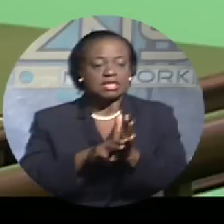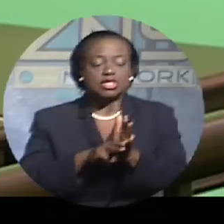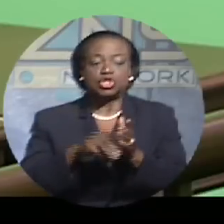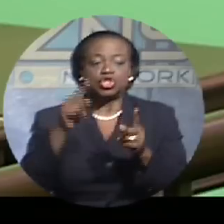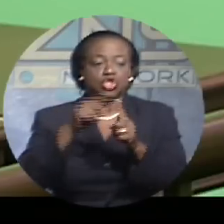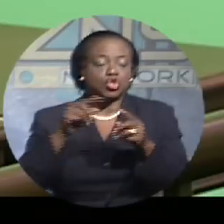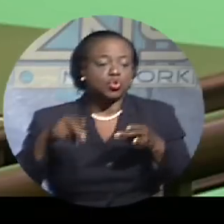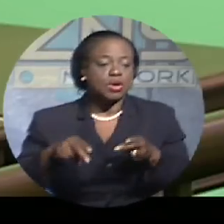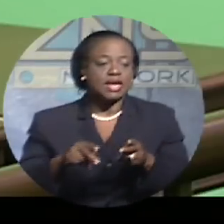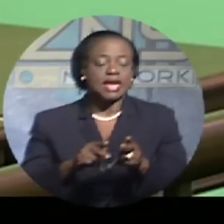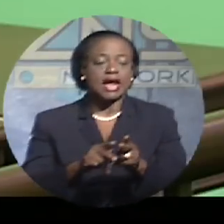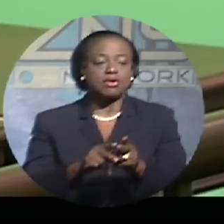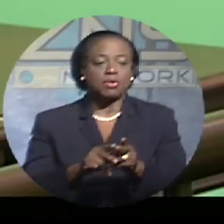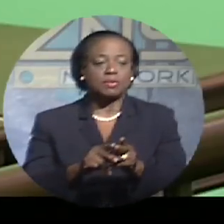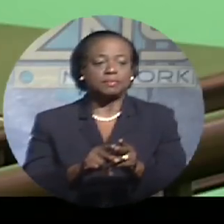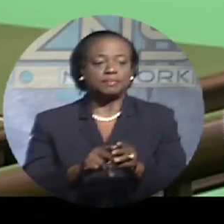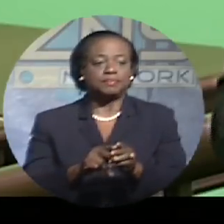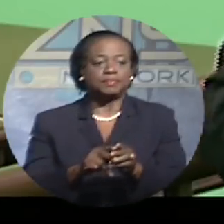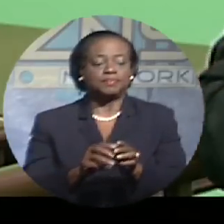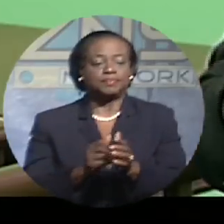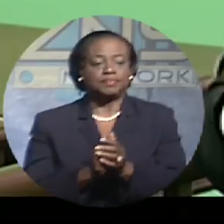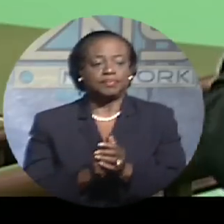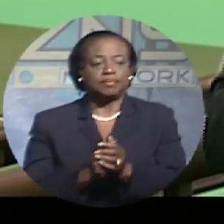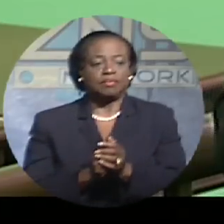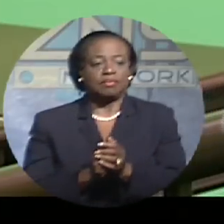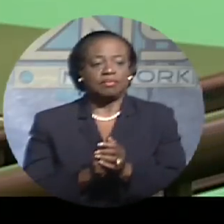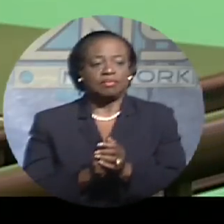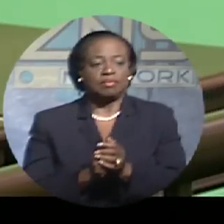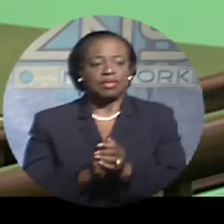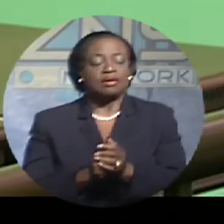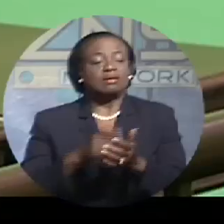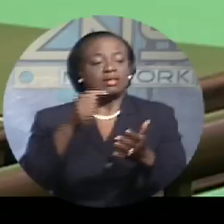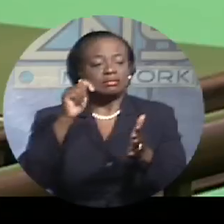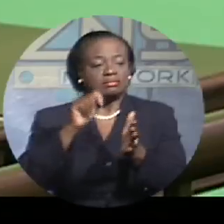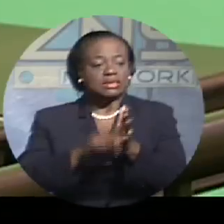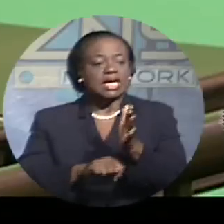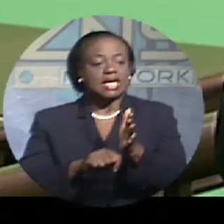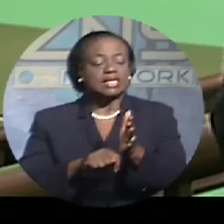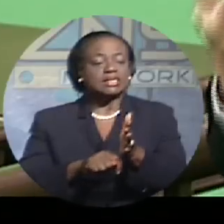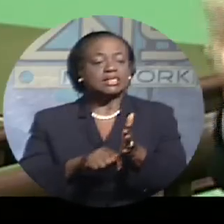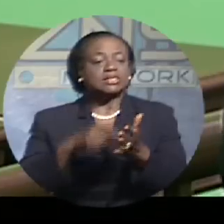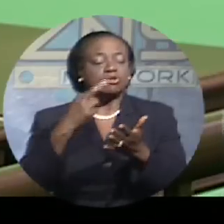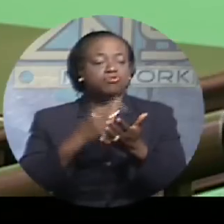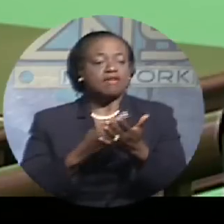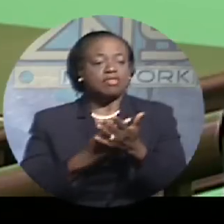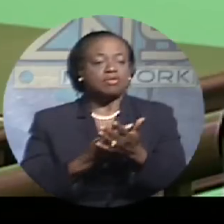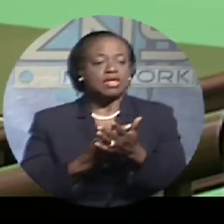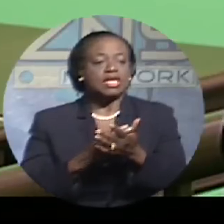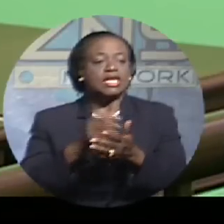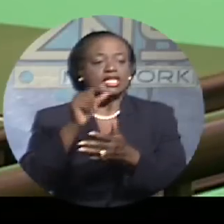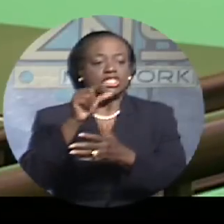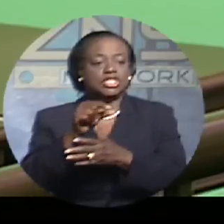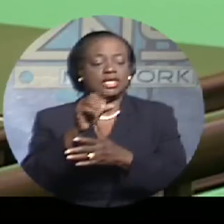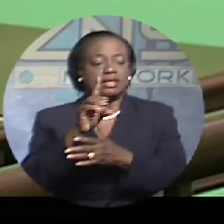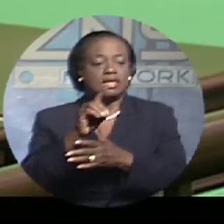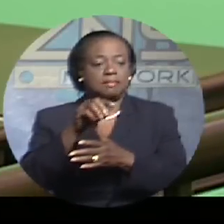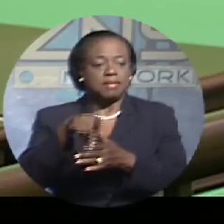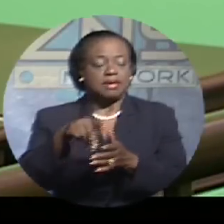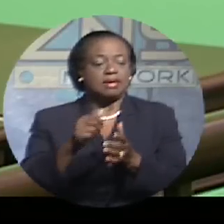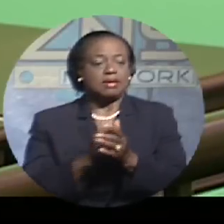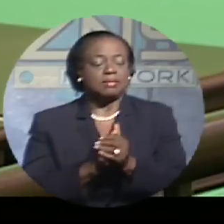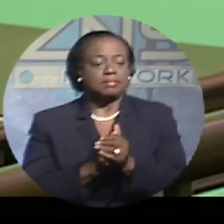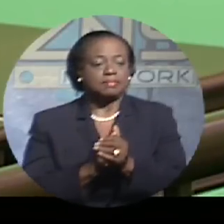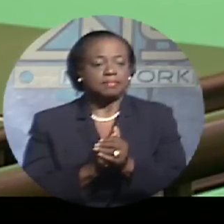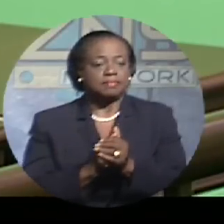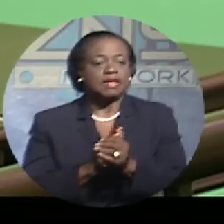This is substantiated by referring to what we call as tax revenue to GDP. We like to hear about our debt levels compared to GDP.